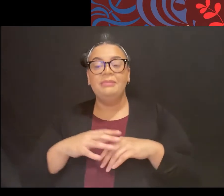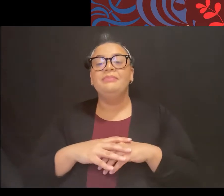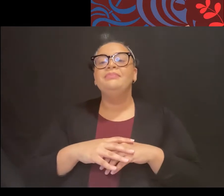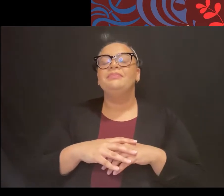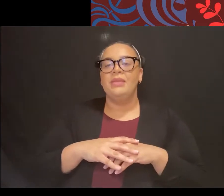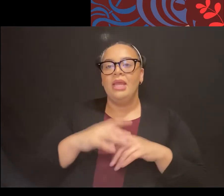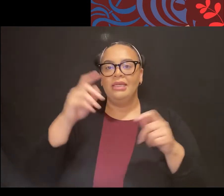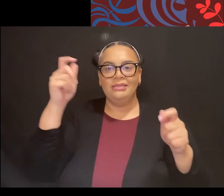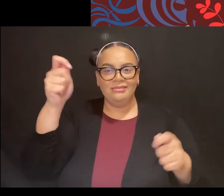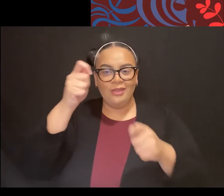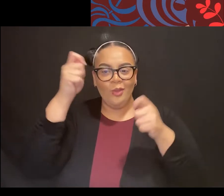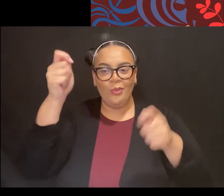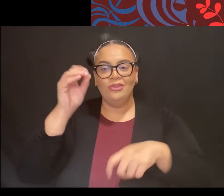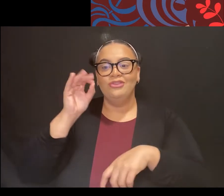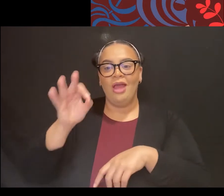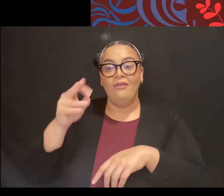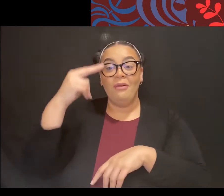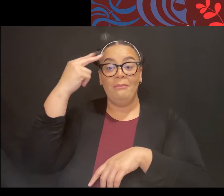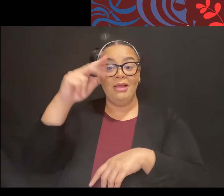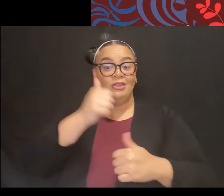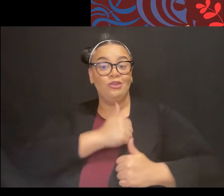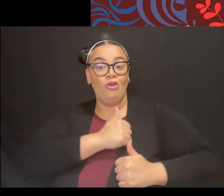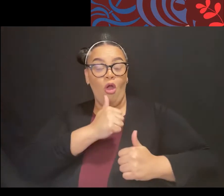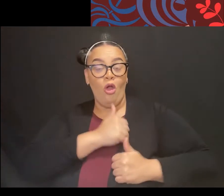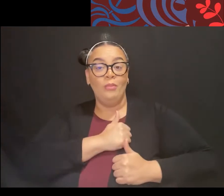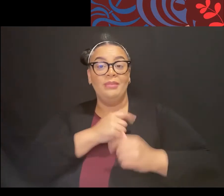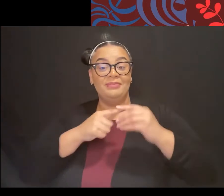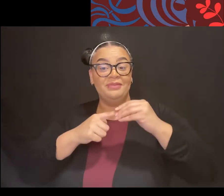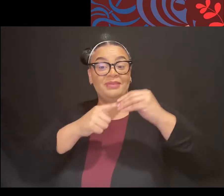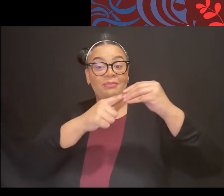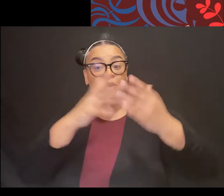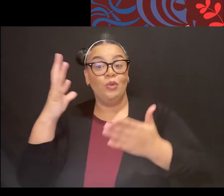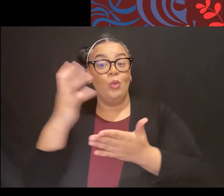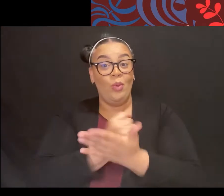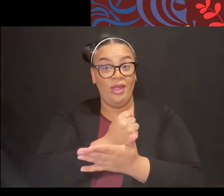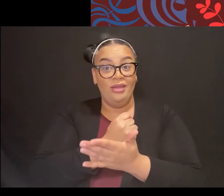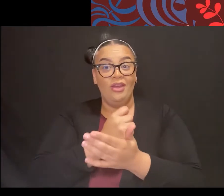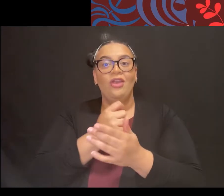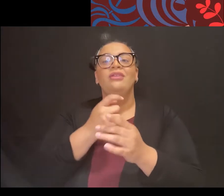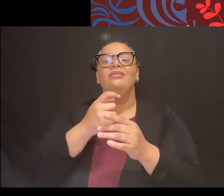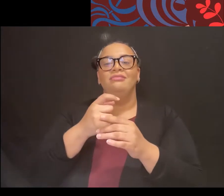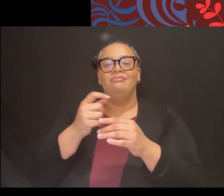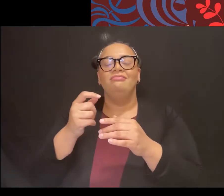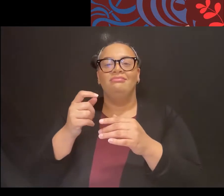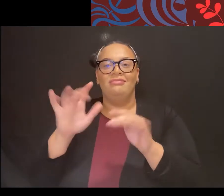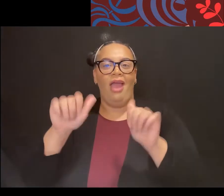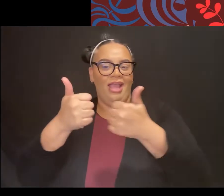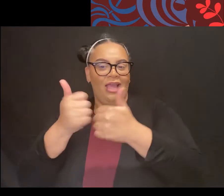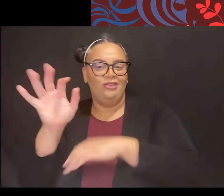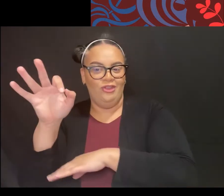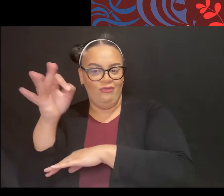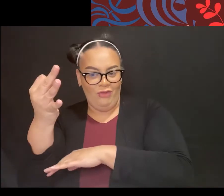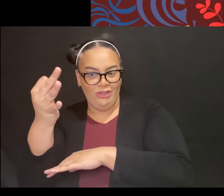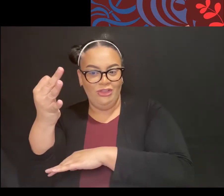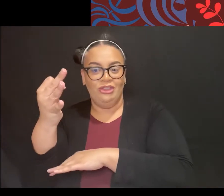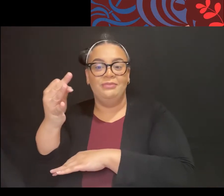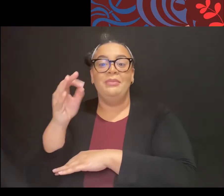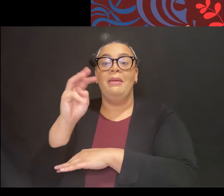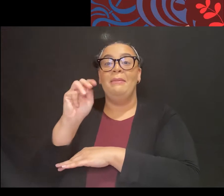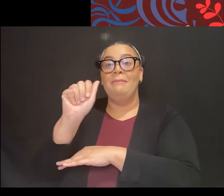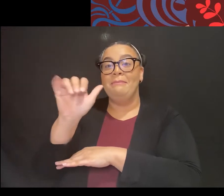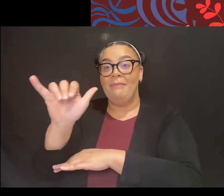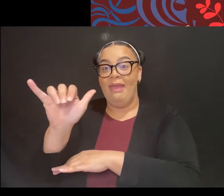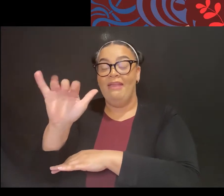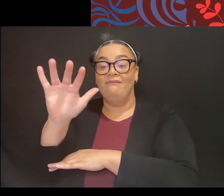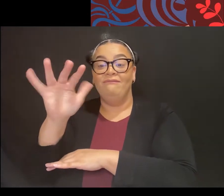French Empire at the Battle of Puebla, May 5th, 1862. So I say unique victory,